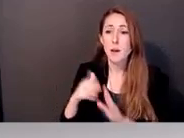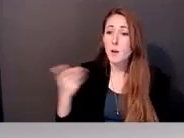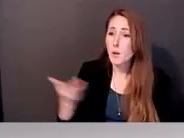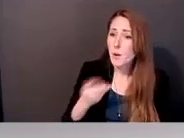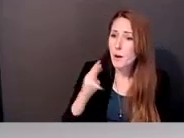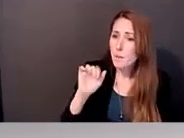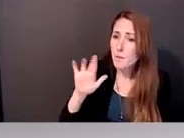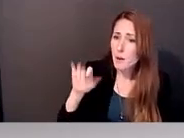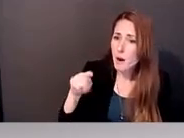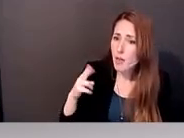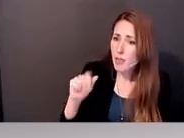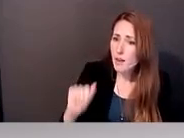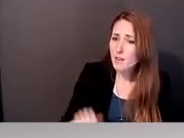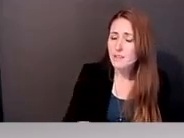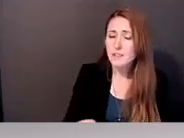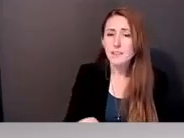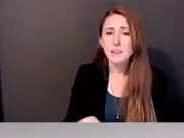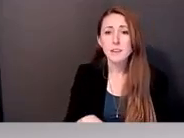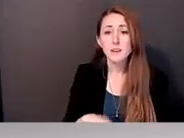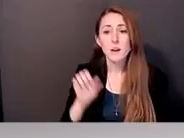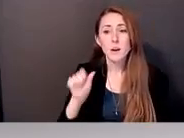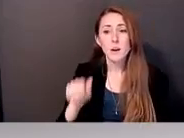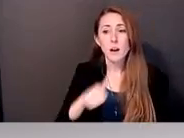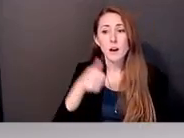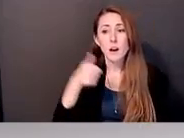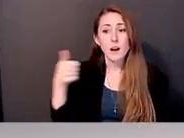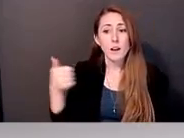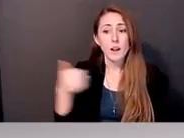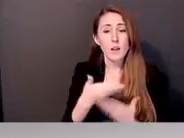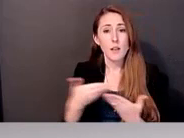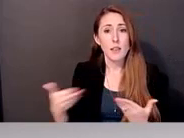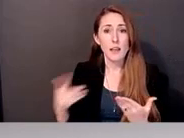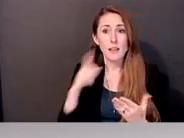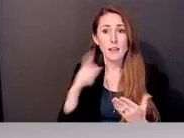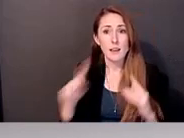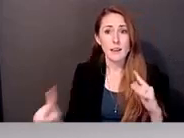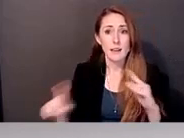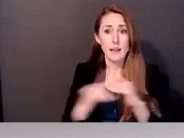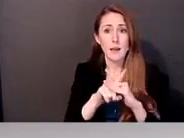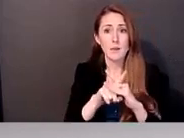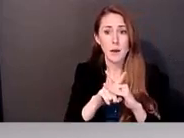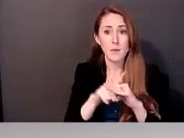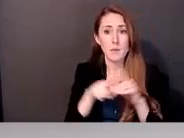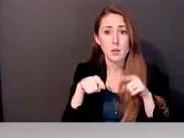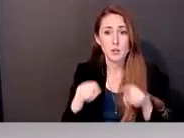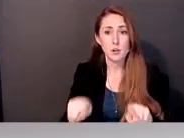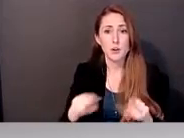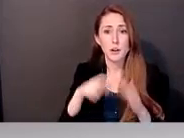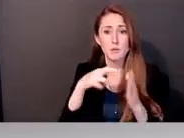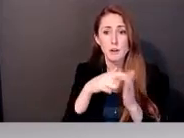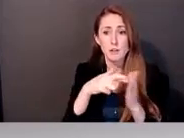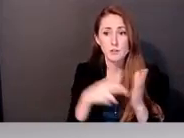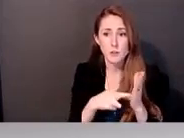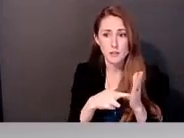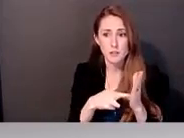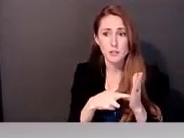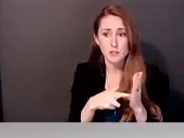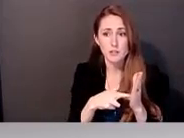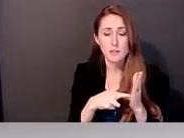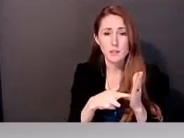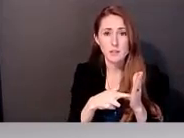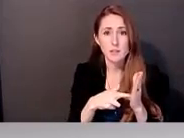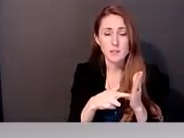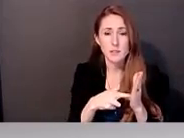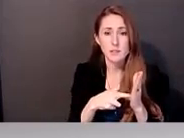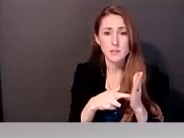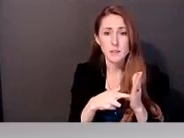Um, so another thing that came up in our registration that I think potentially ties either